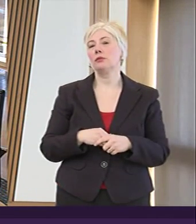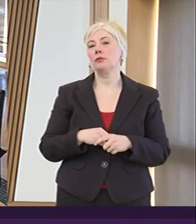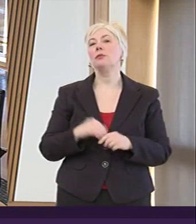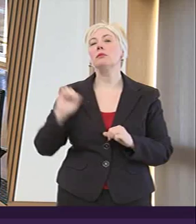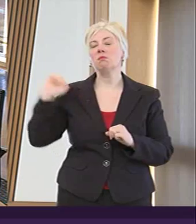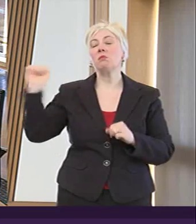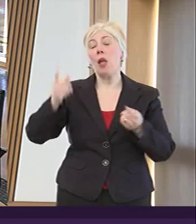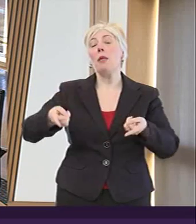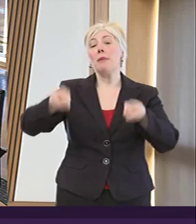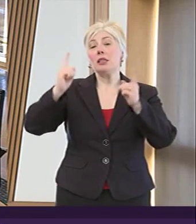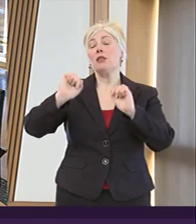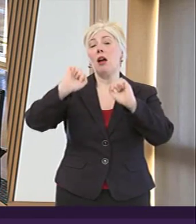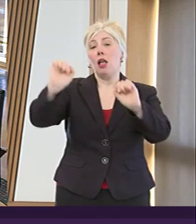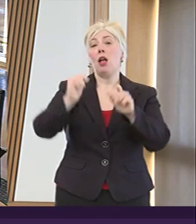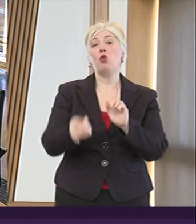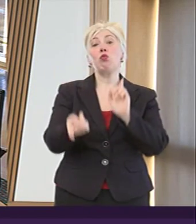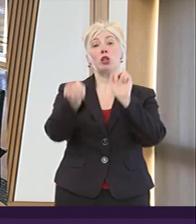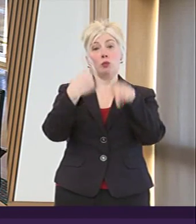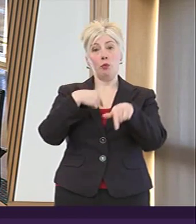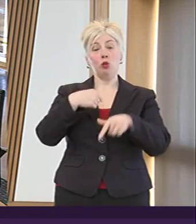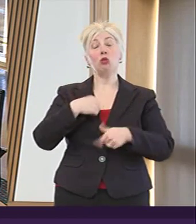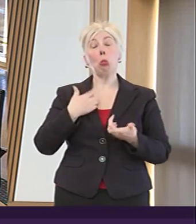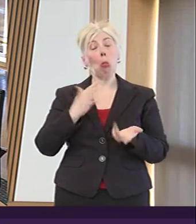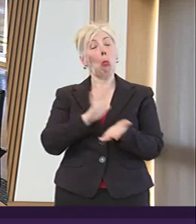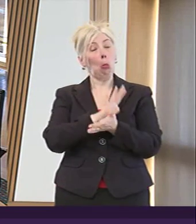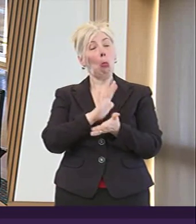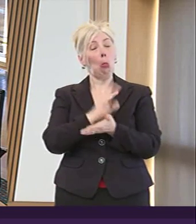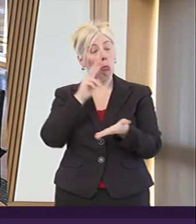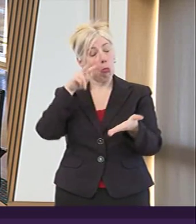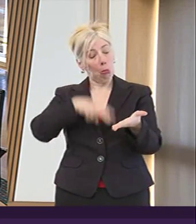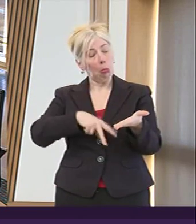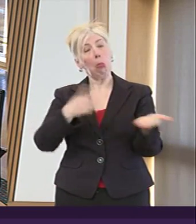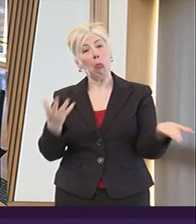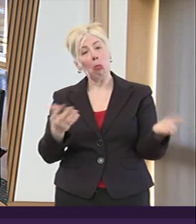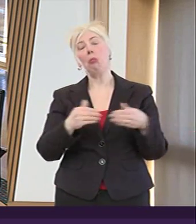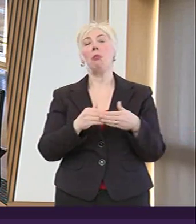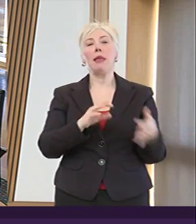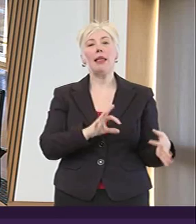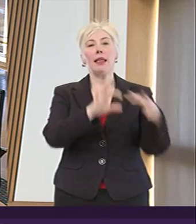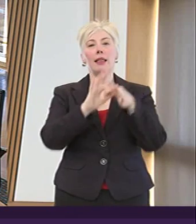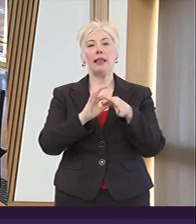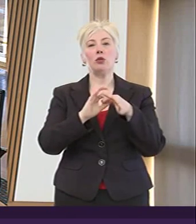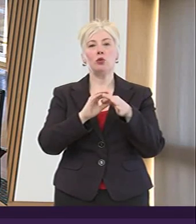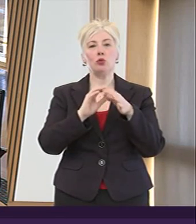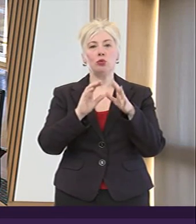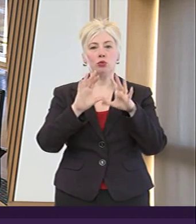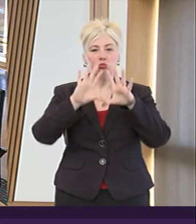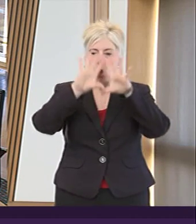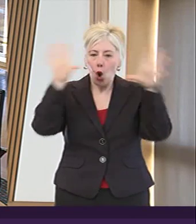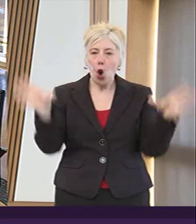minister's response which i particularly welcome is that relating to consolidation